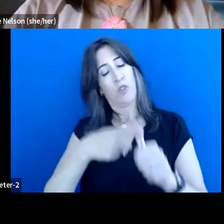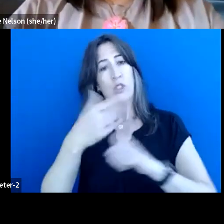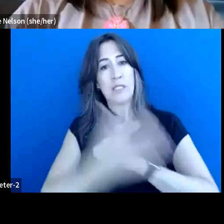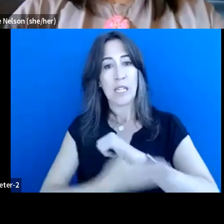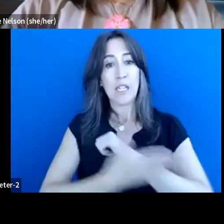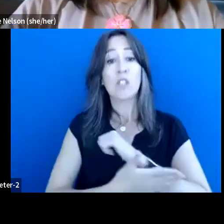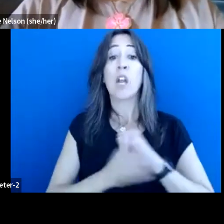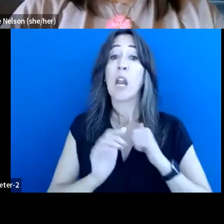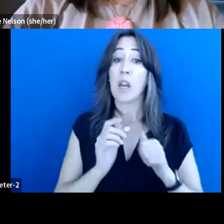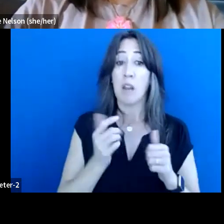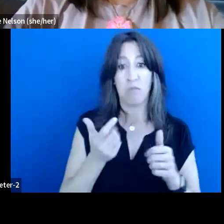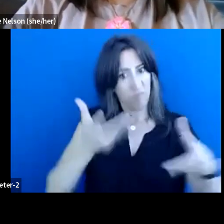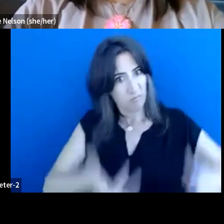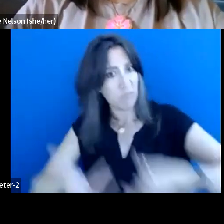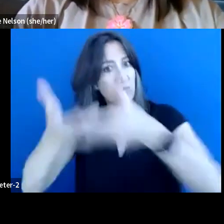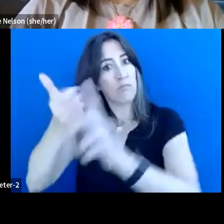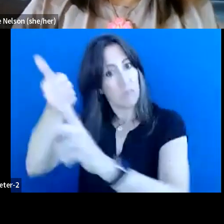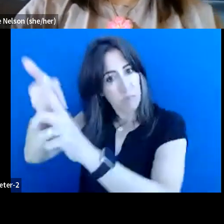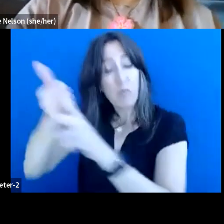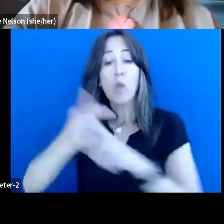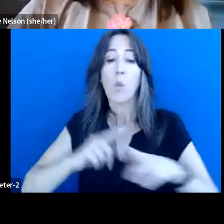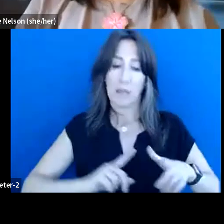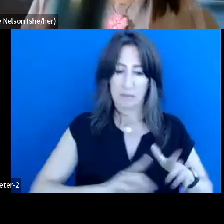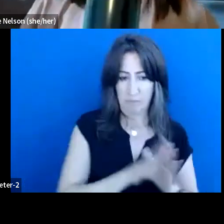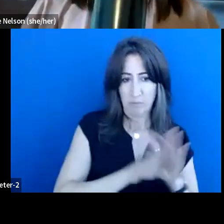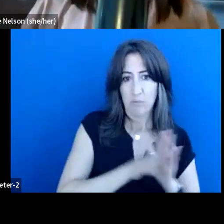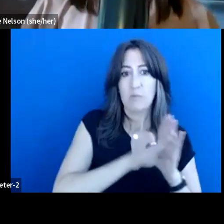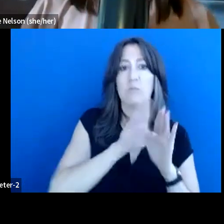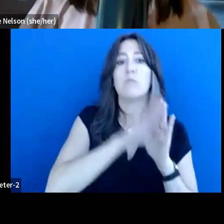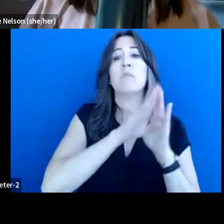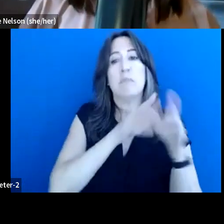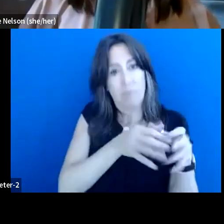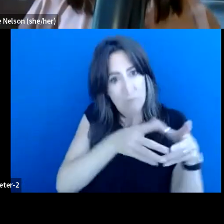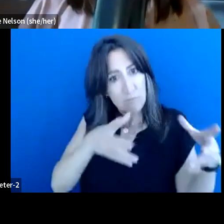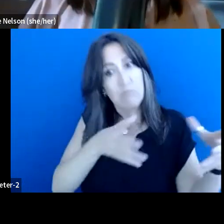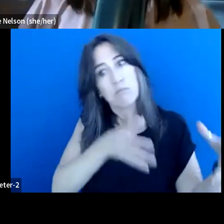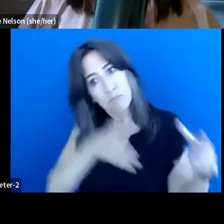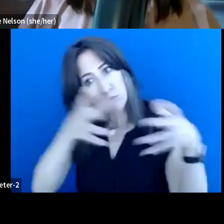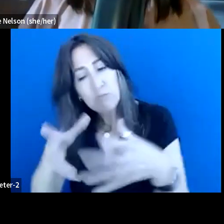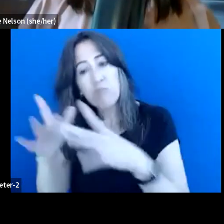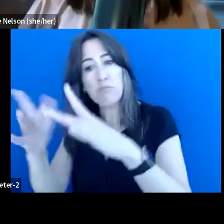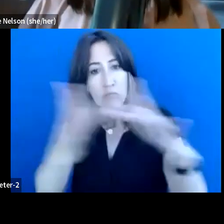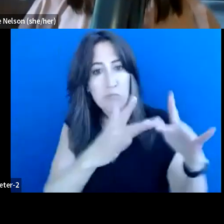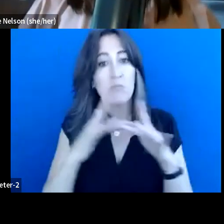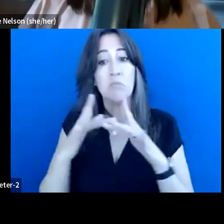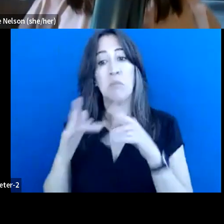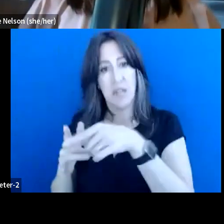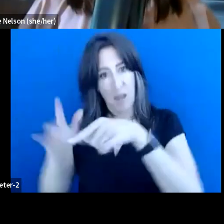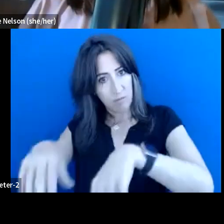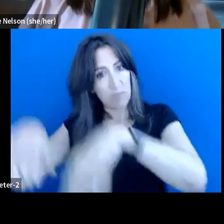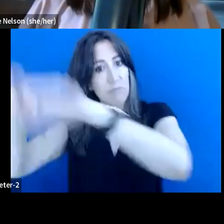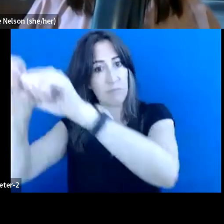up and going and ensuring that these agreements, ensuring that we talk to communities about what that meant. Um,